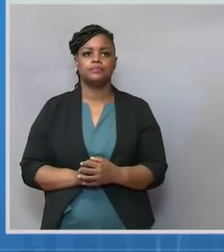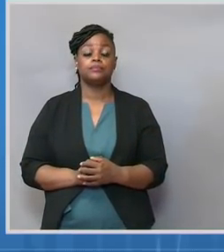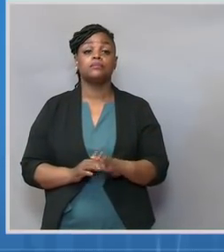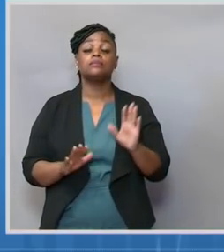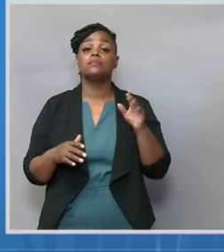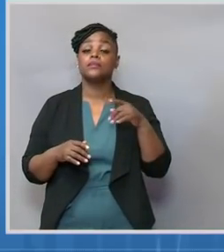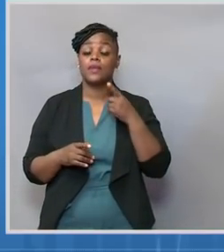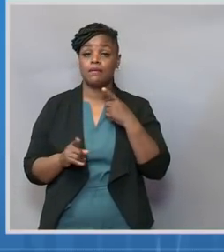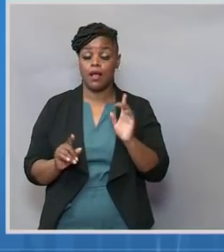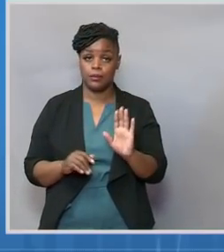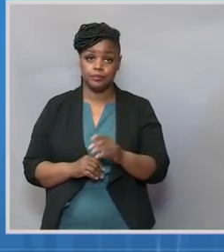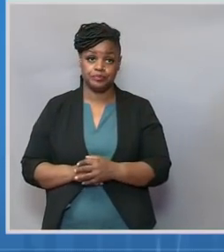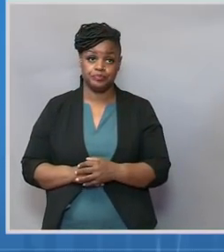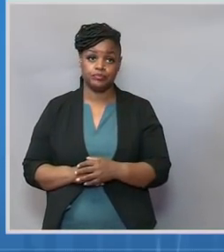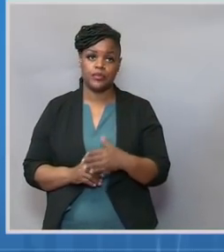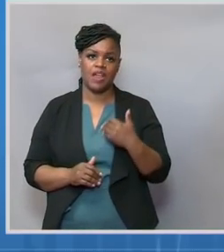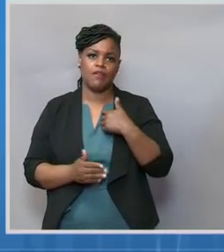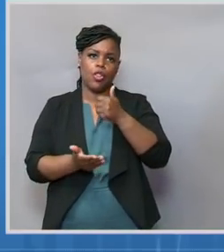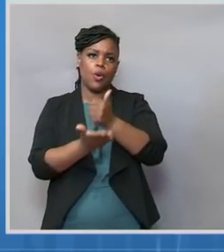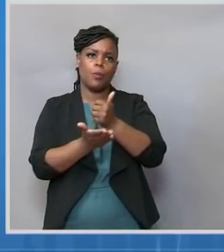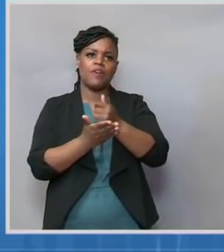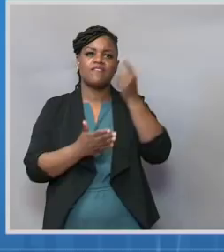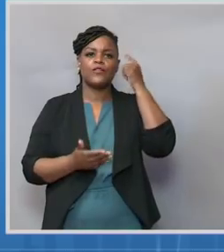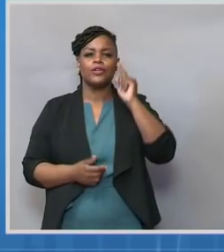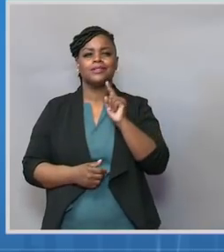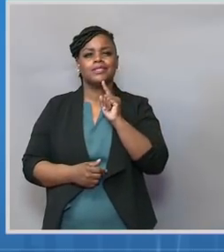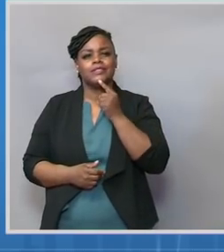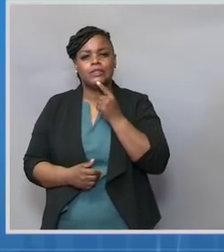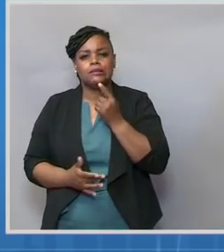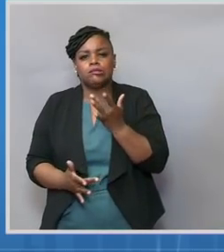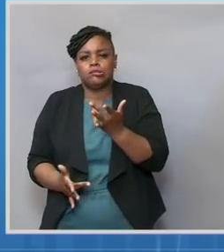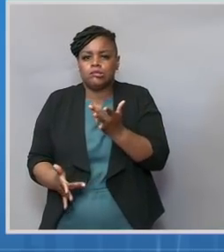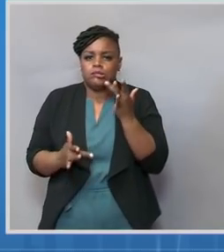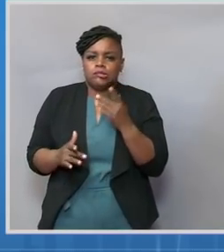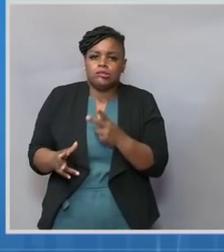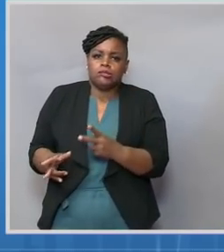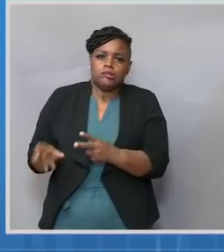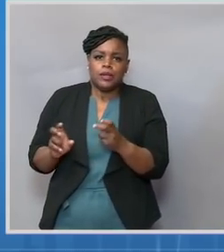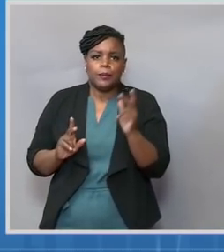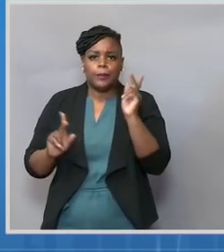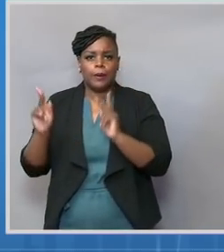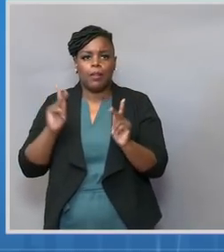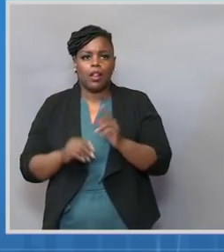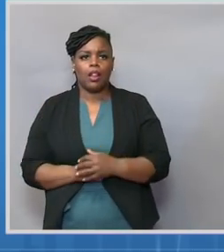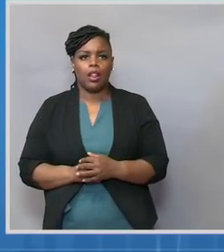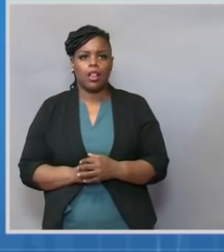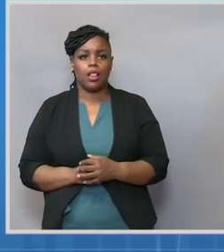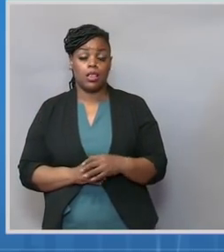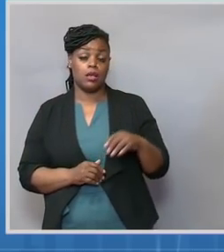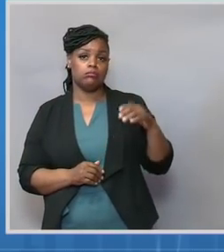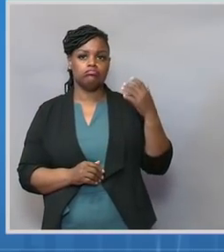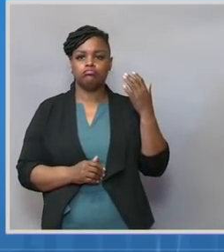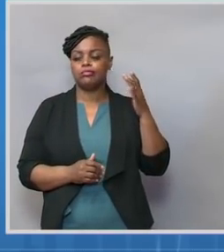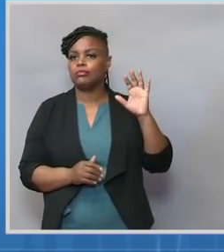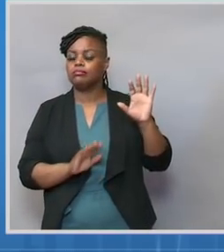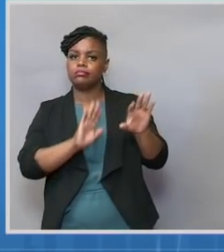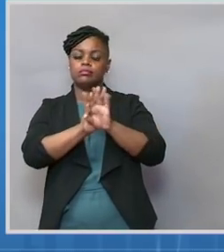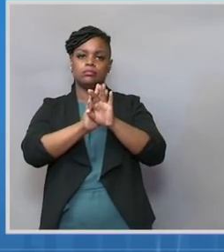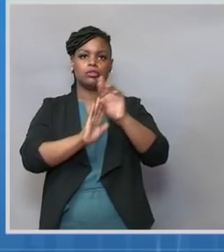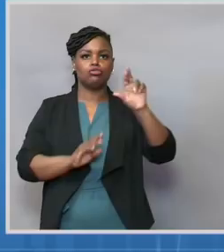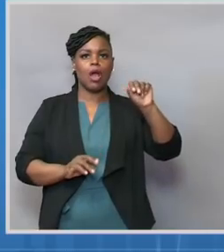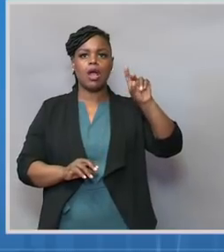trial of therapeutics for severely ill individuals. It's randomized, it's blinded, it's placebo-controlled,